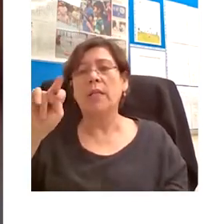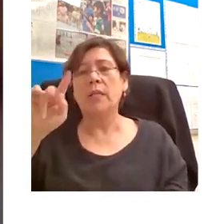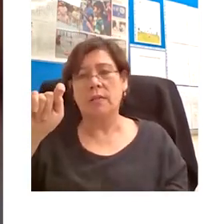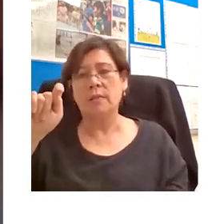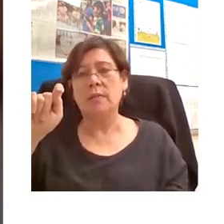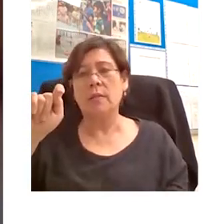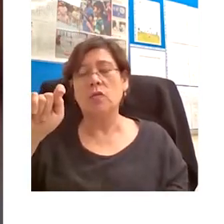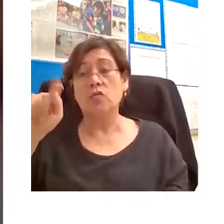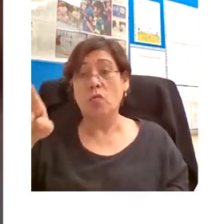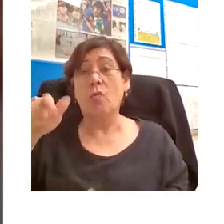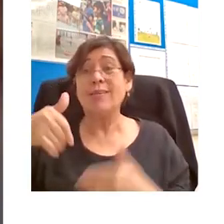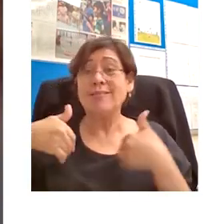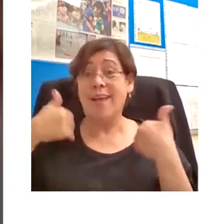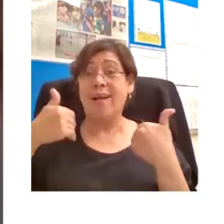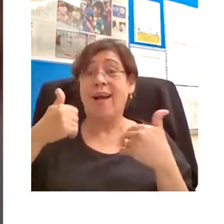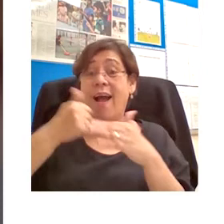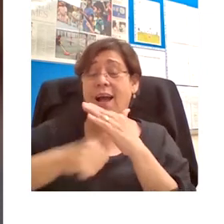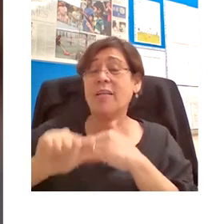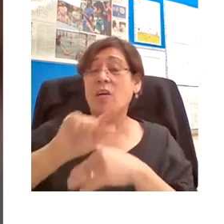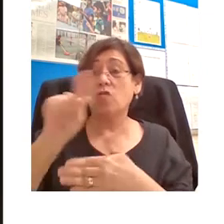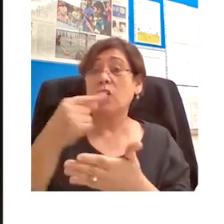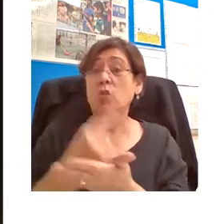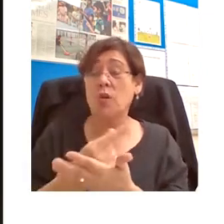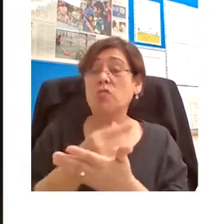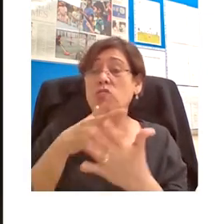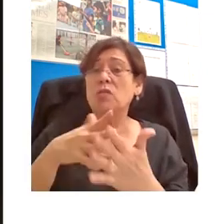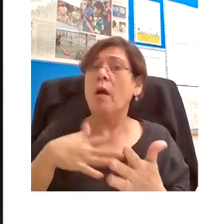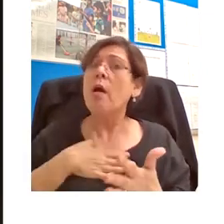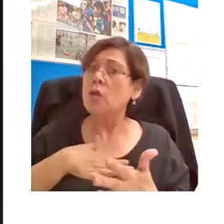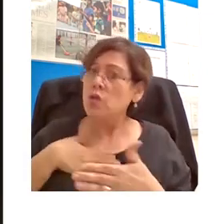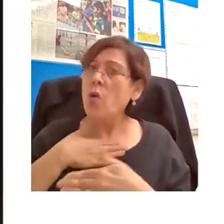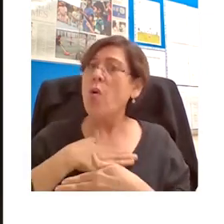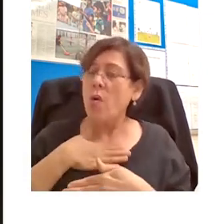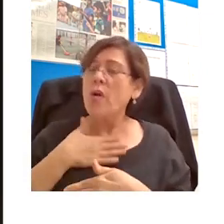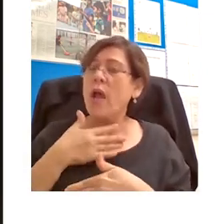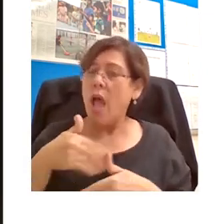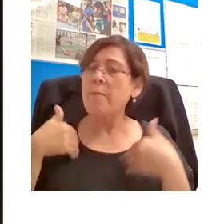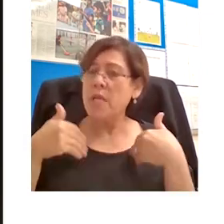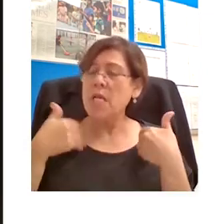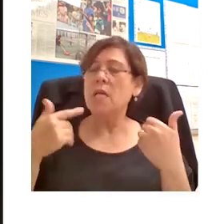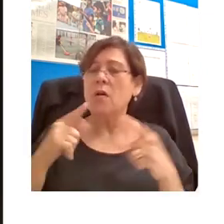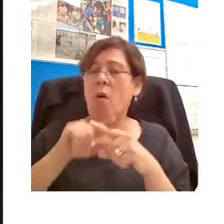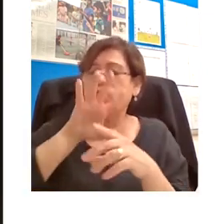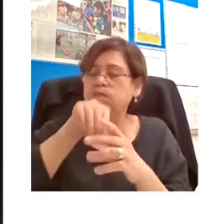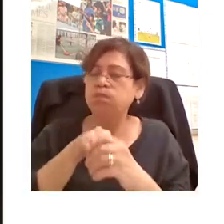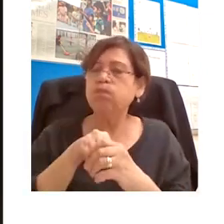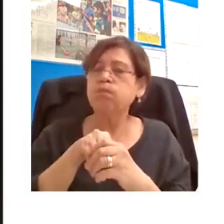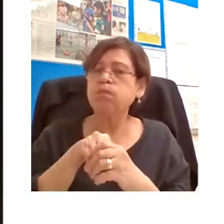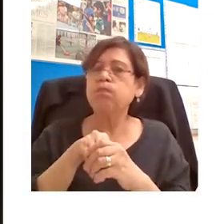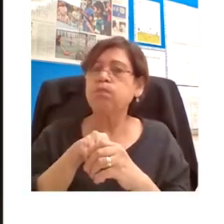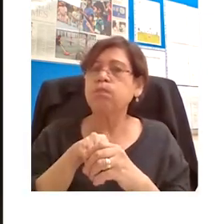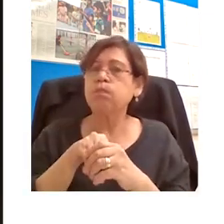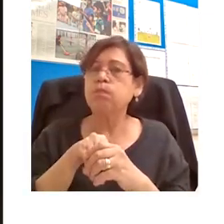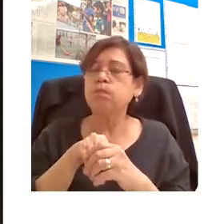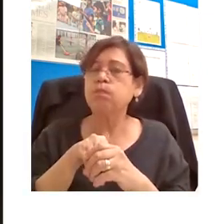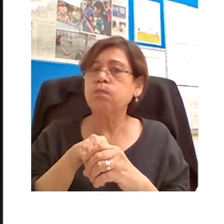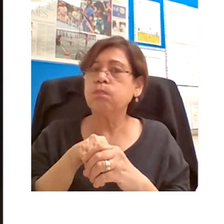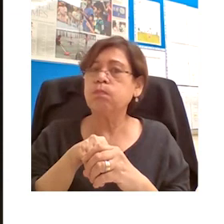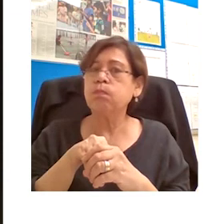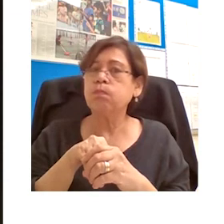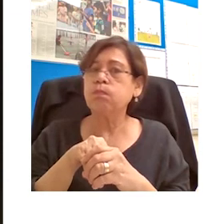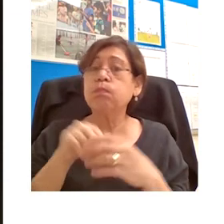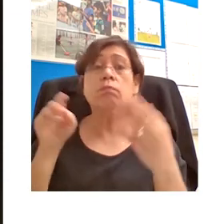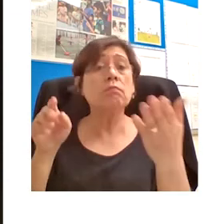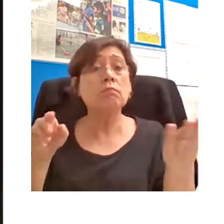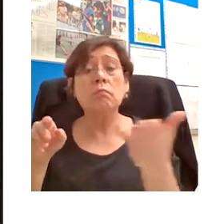particularly enjoy. But we'd be also very interested to field some questions from students and